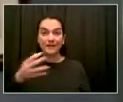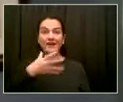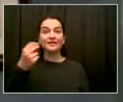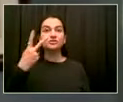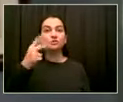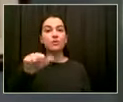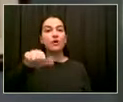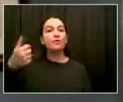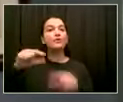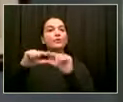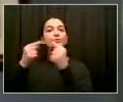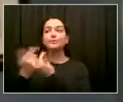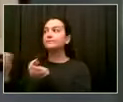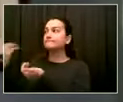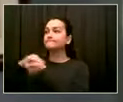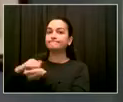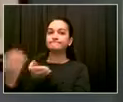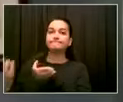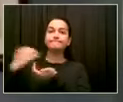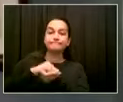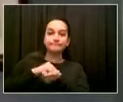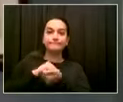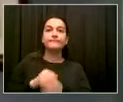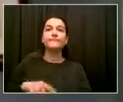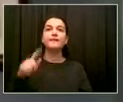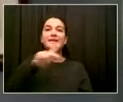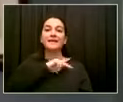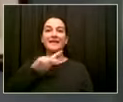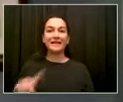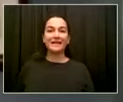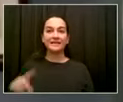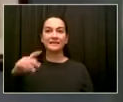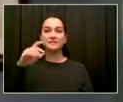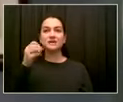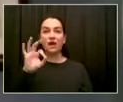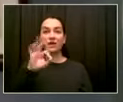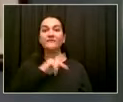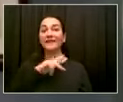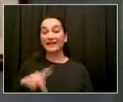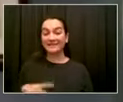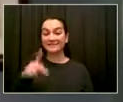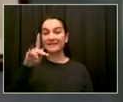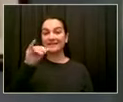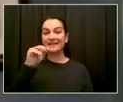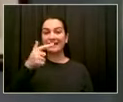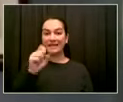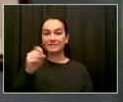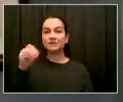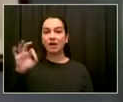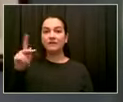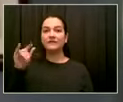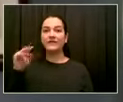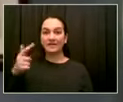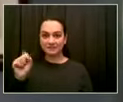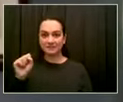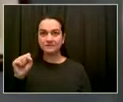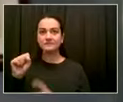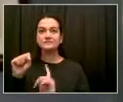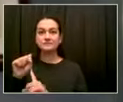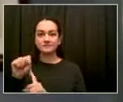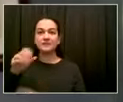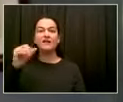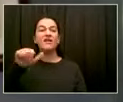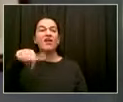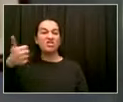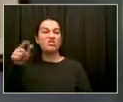we've been seeing. These are two groups that I've watched perform the work in the community, even when the cameras were not rolling. The